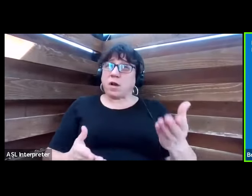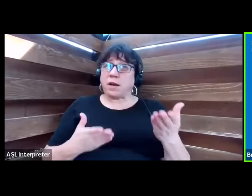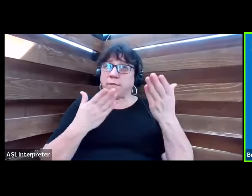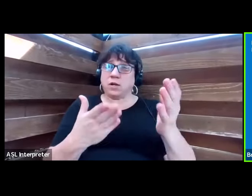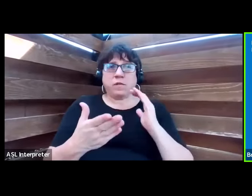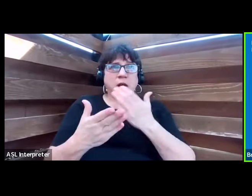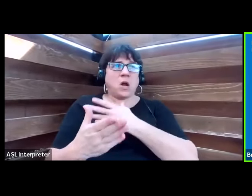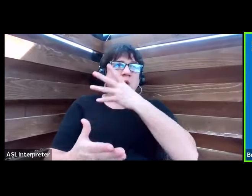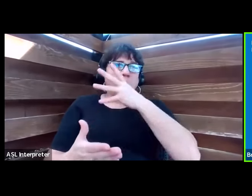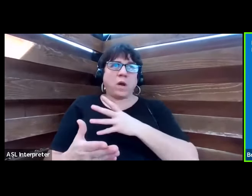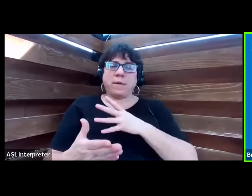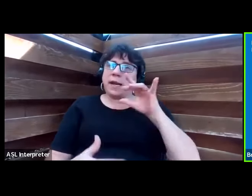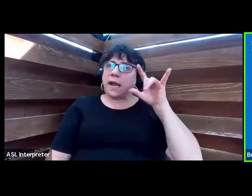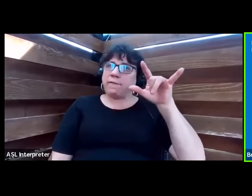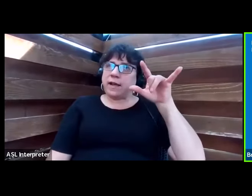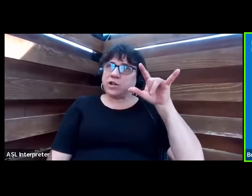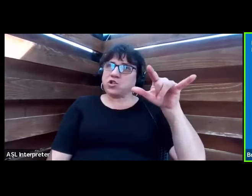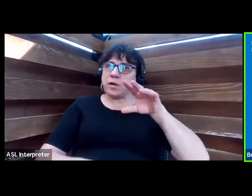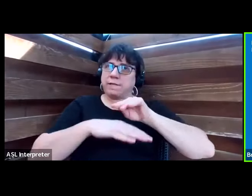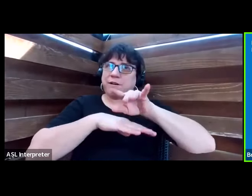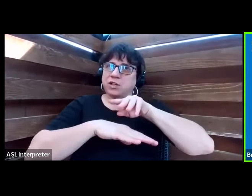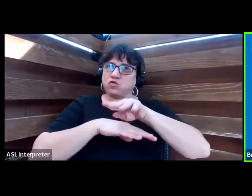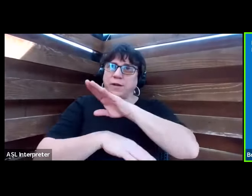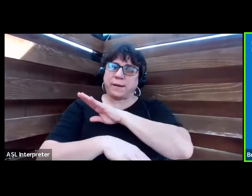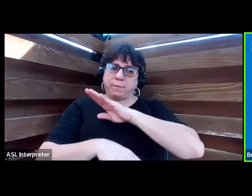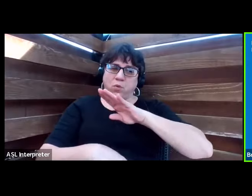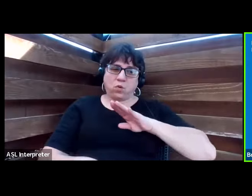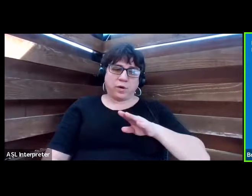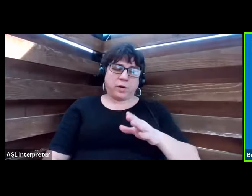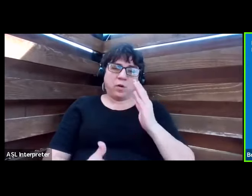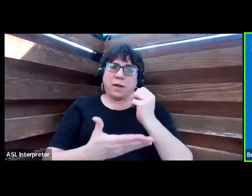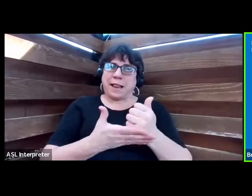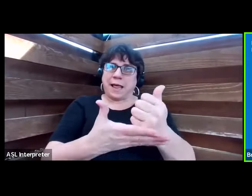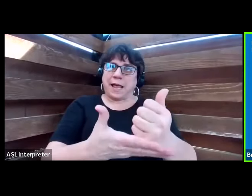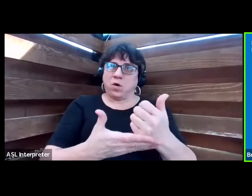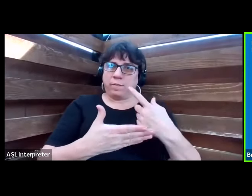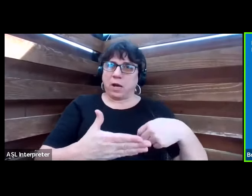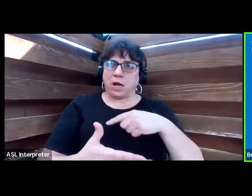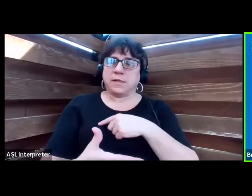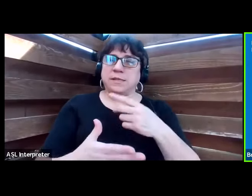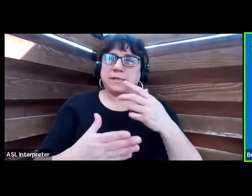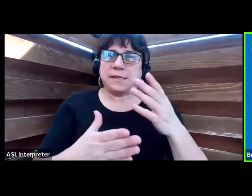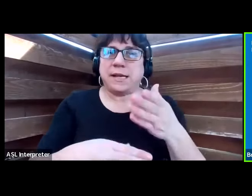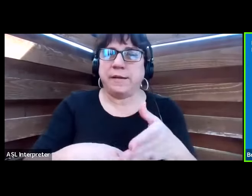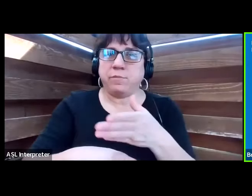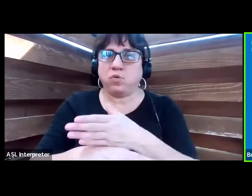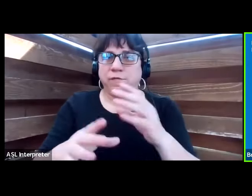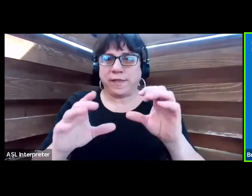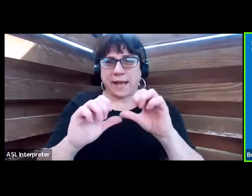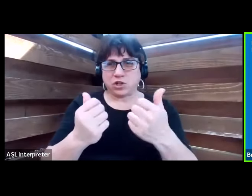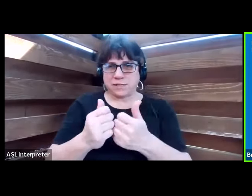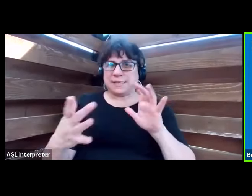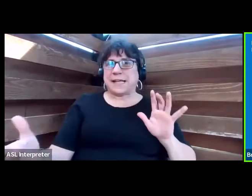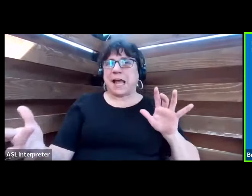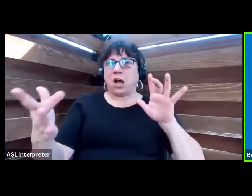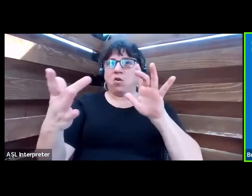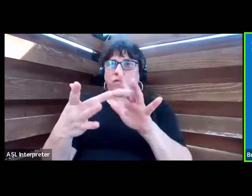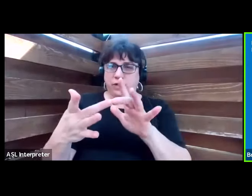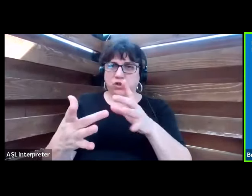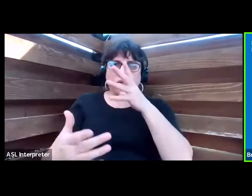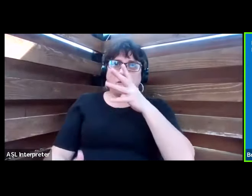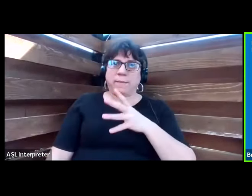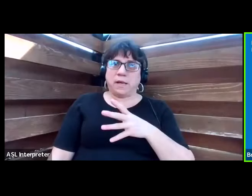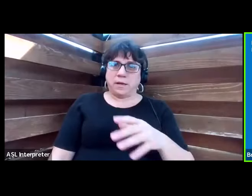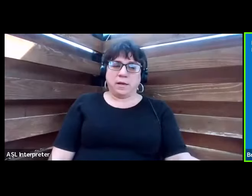Women in Aviation Advisory Board, which will help us improve the agency's outreach to women.